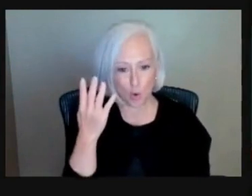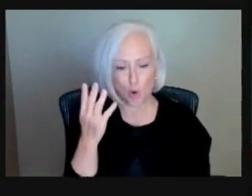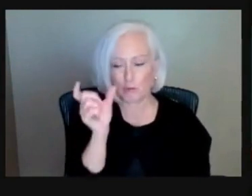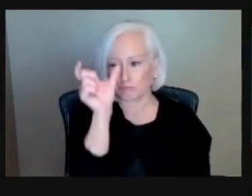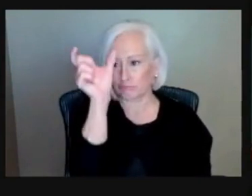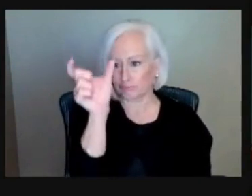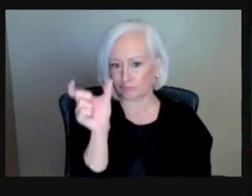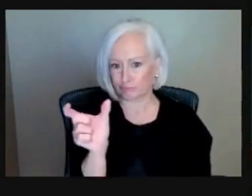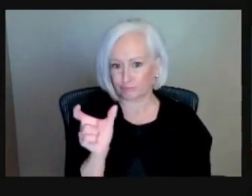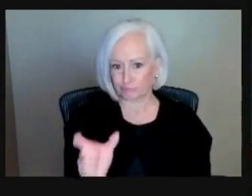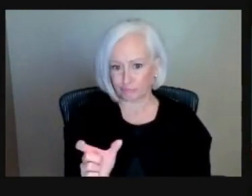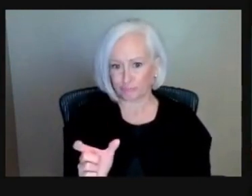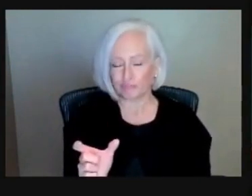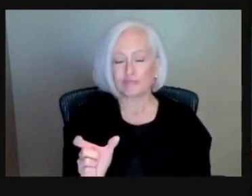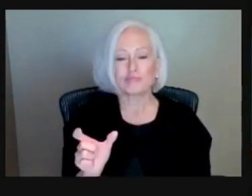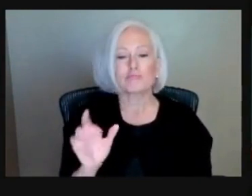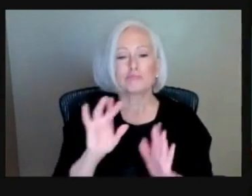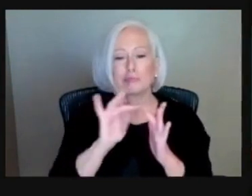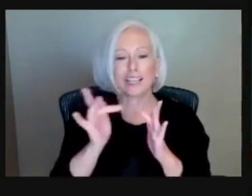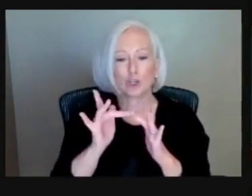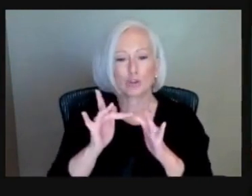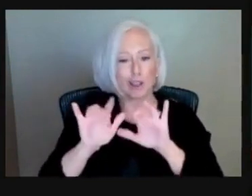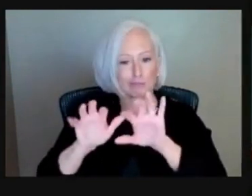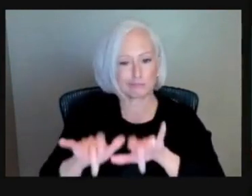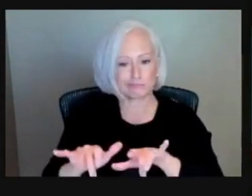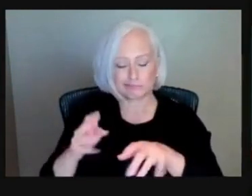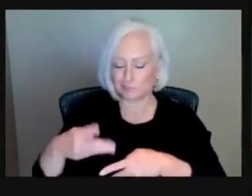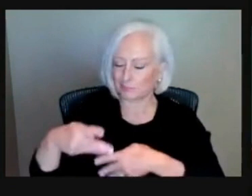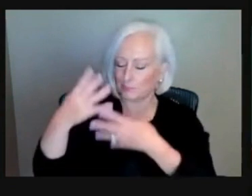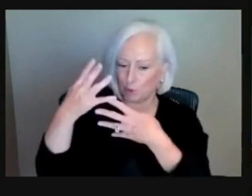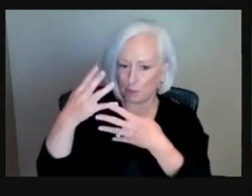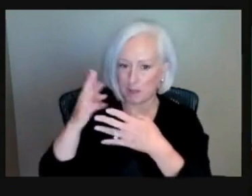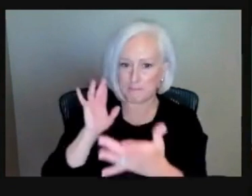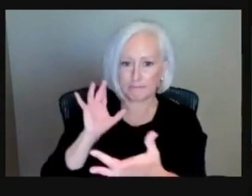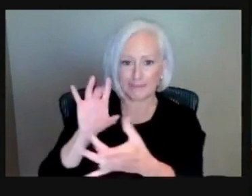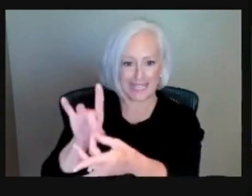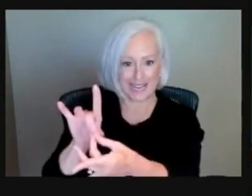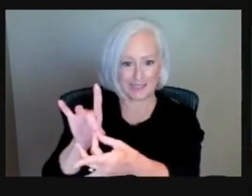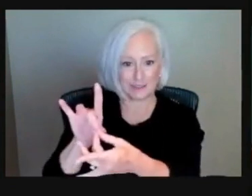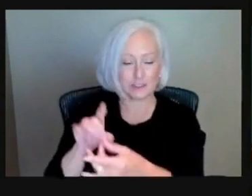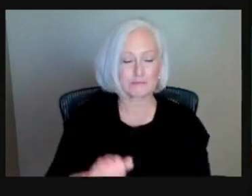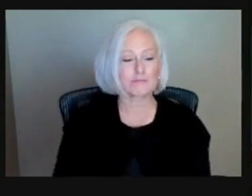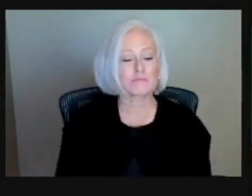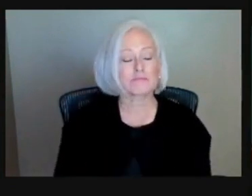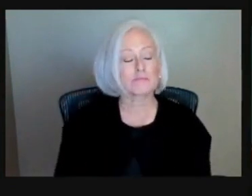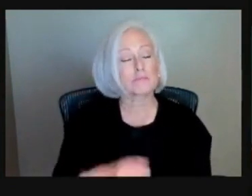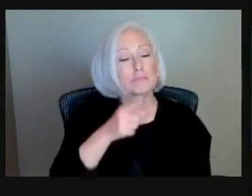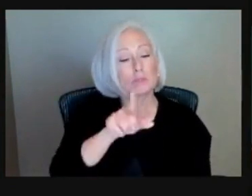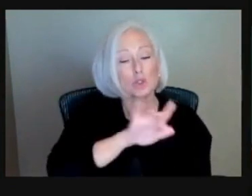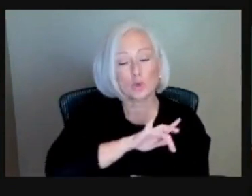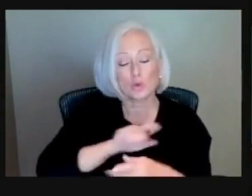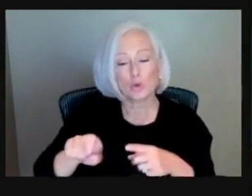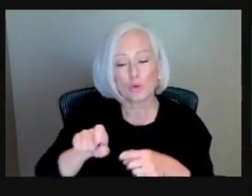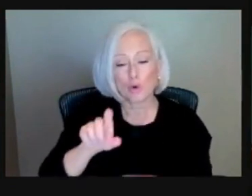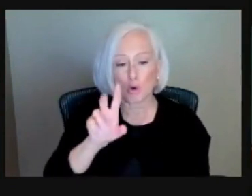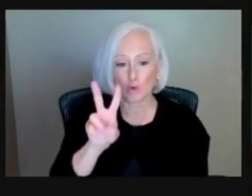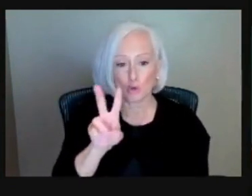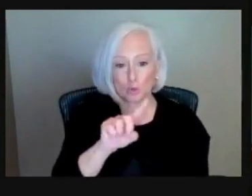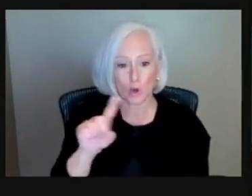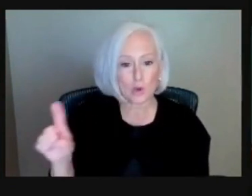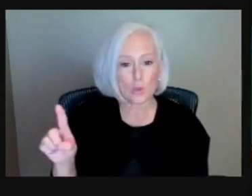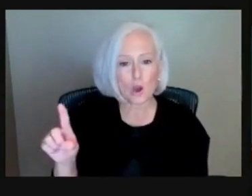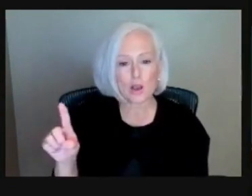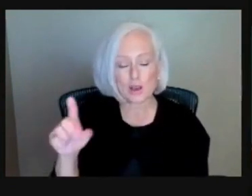with 2-1-1, they're going to be able to ask you, what is your need? I need assistance with paying my utility